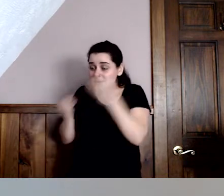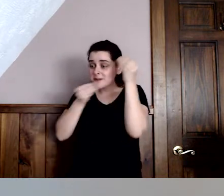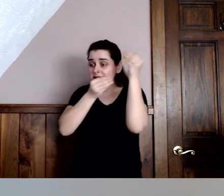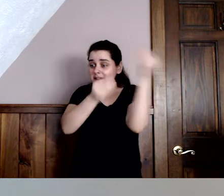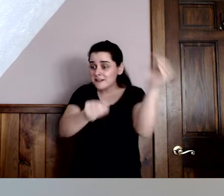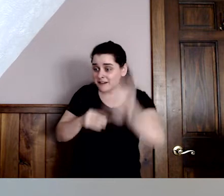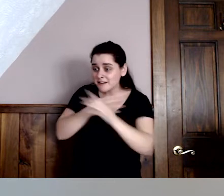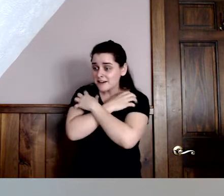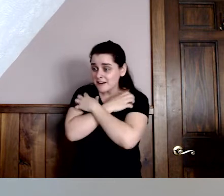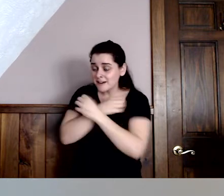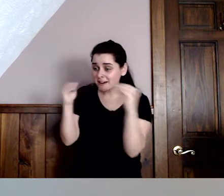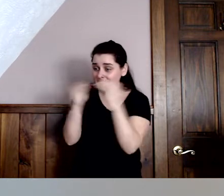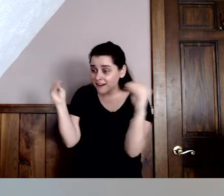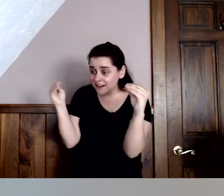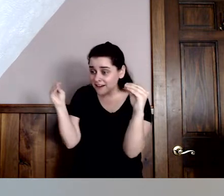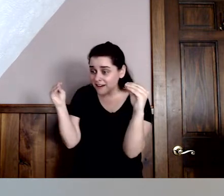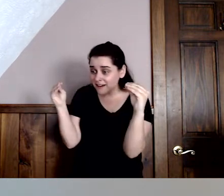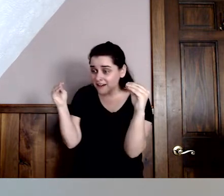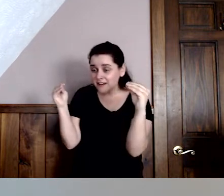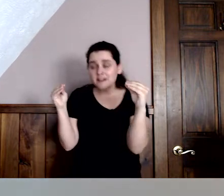Okay, said frog.